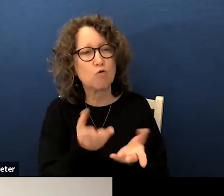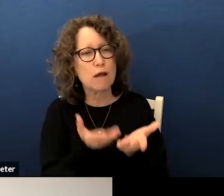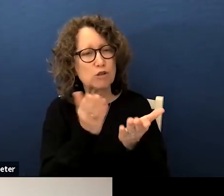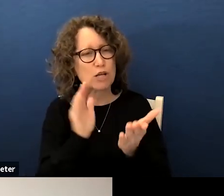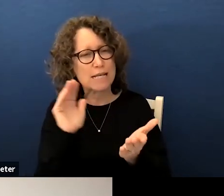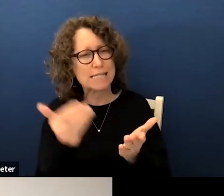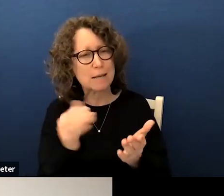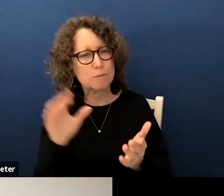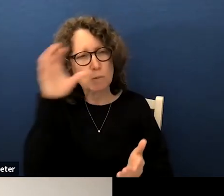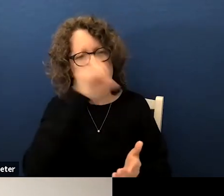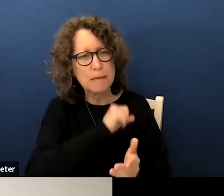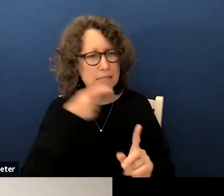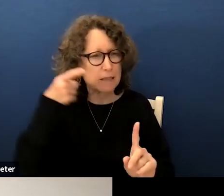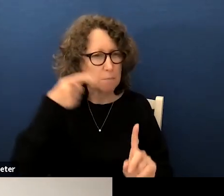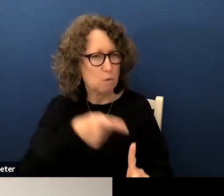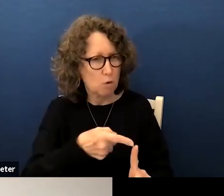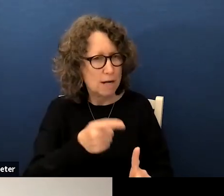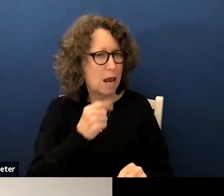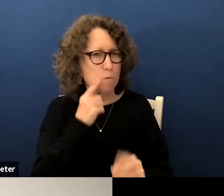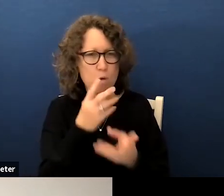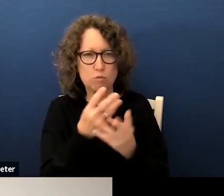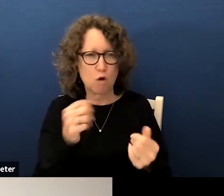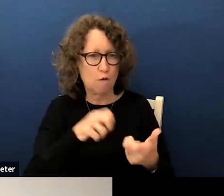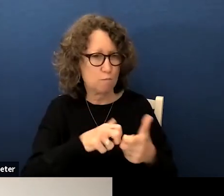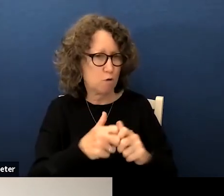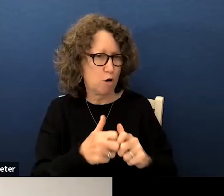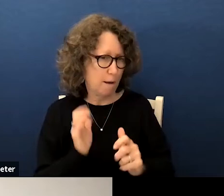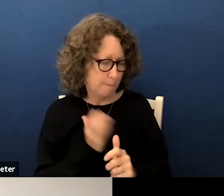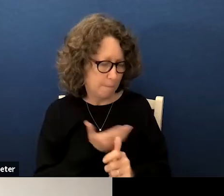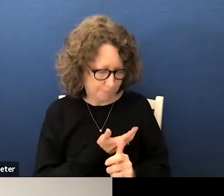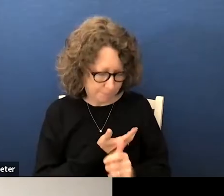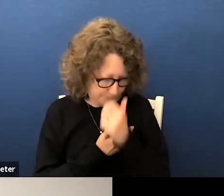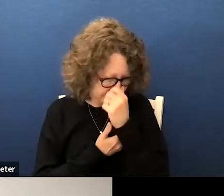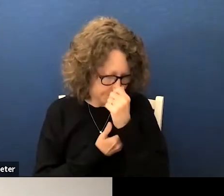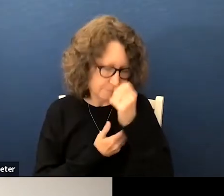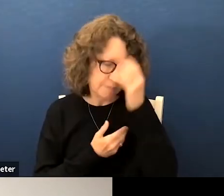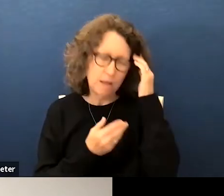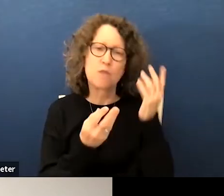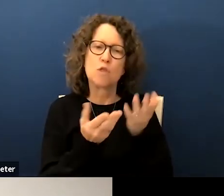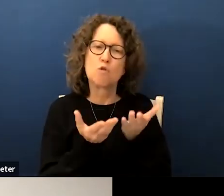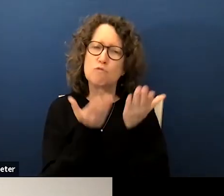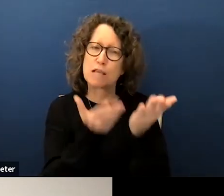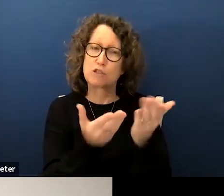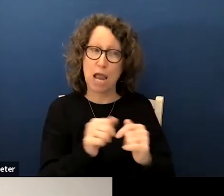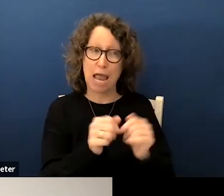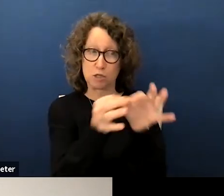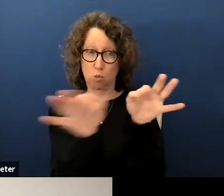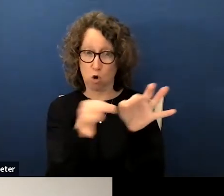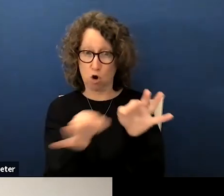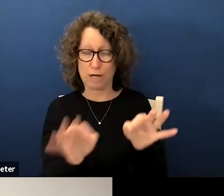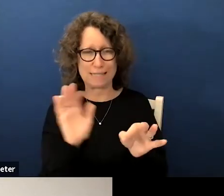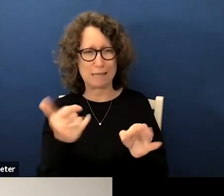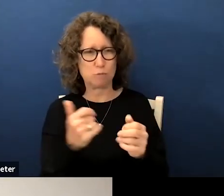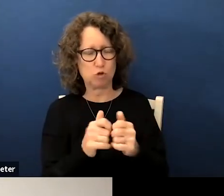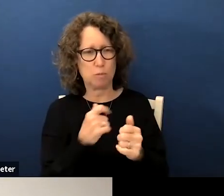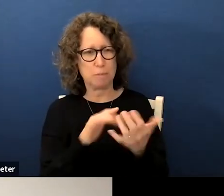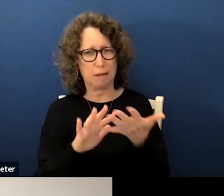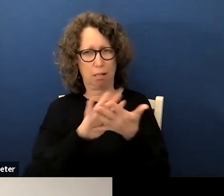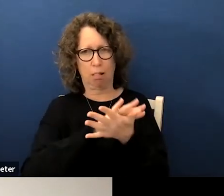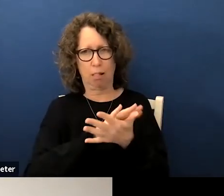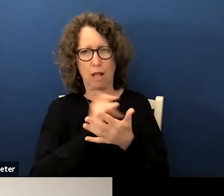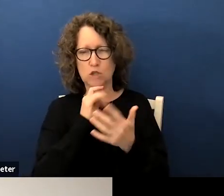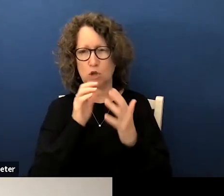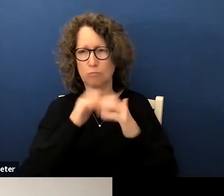seems to miss the mark and won't solve the problem in fact the resolution as awarded appears to be a veiled attempt to